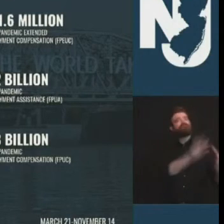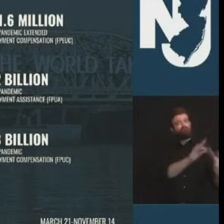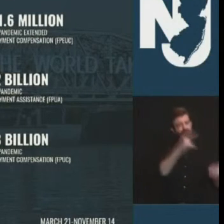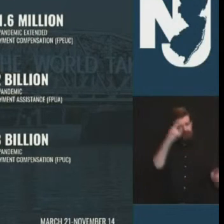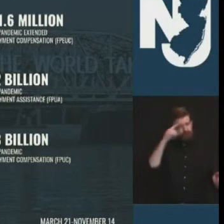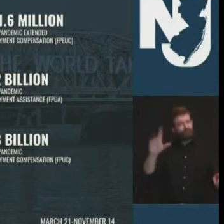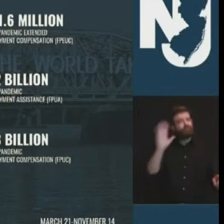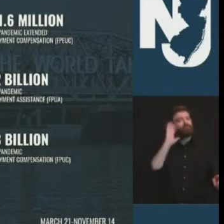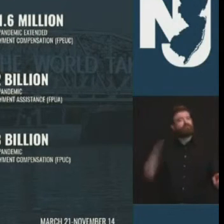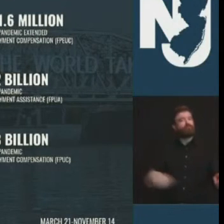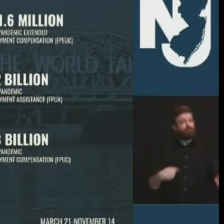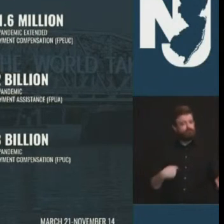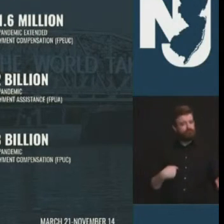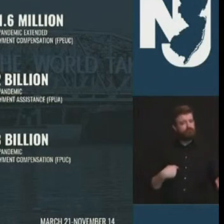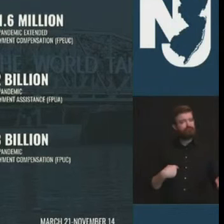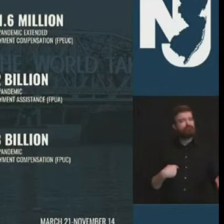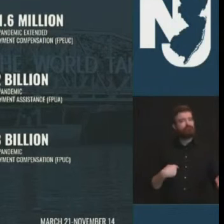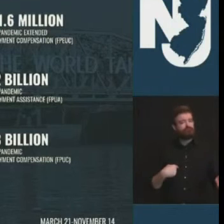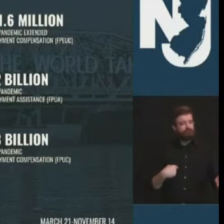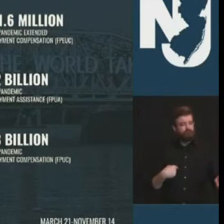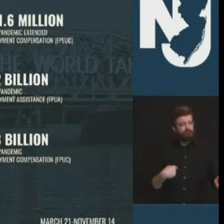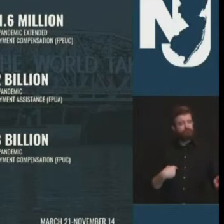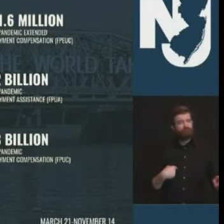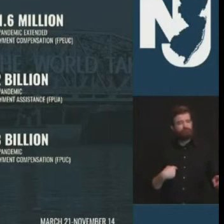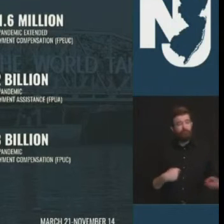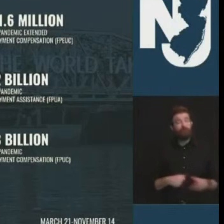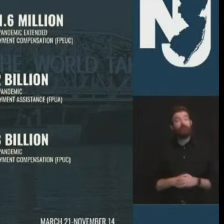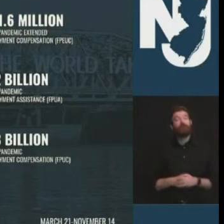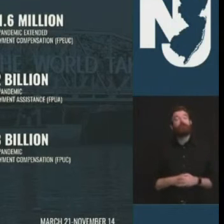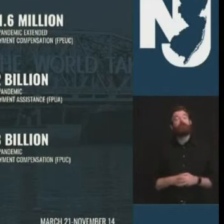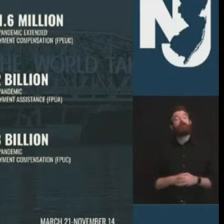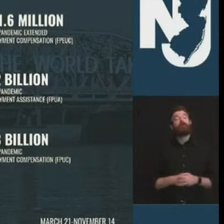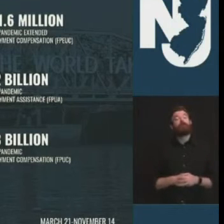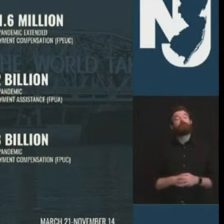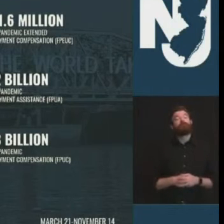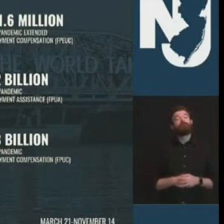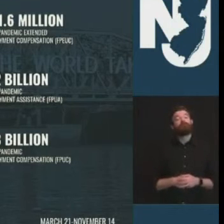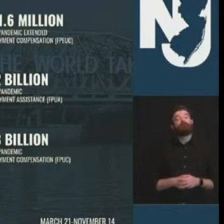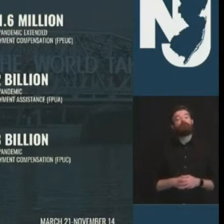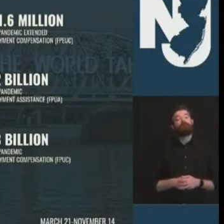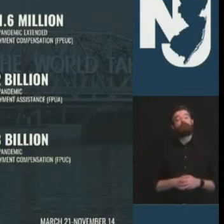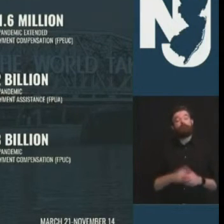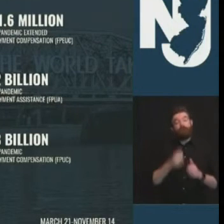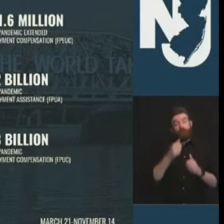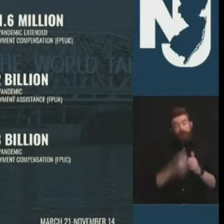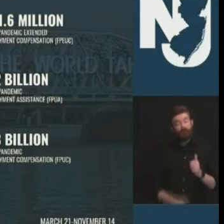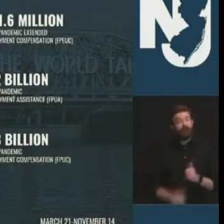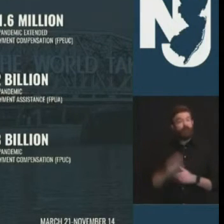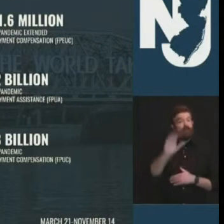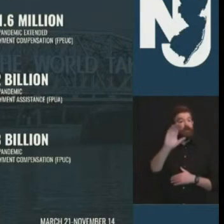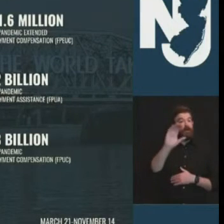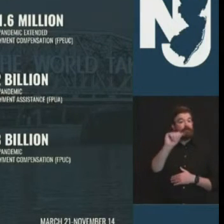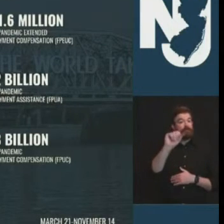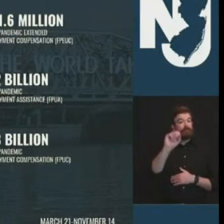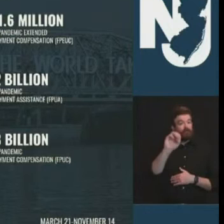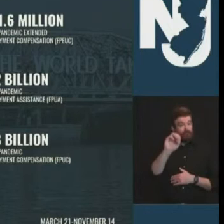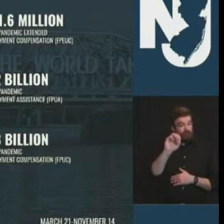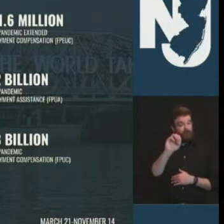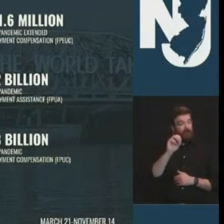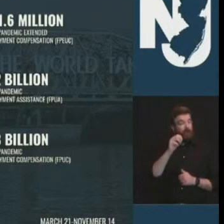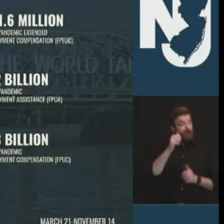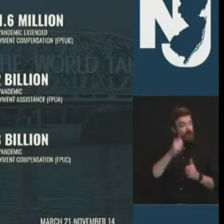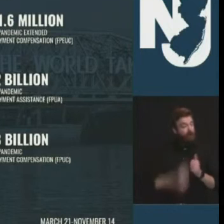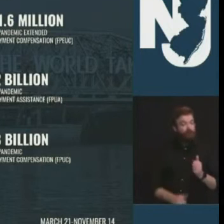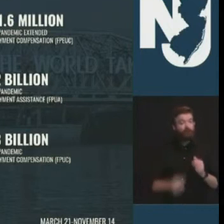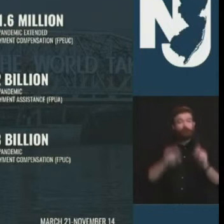in now literally every case it is a very particular reason to that individual there's no broad